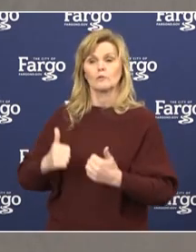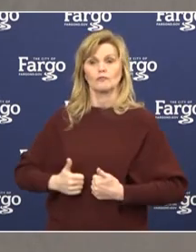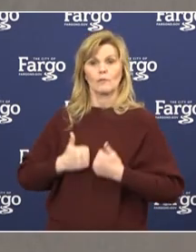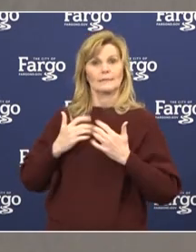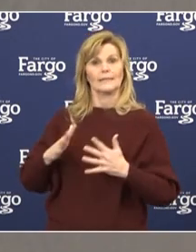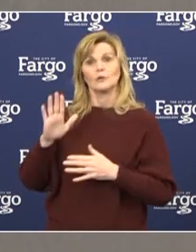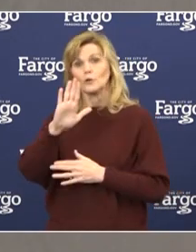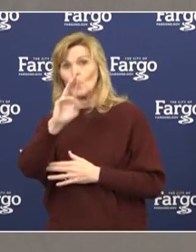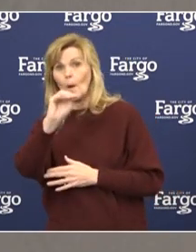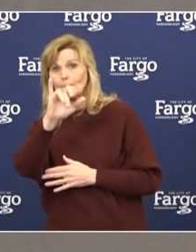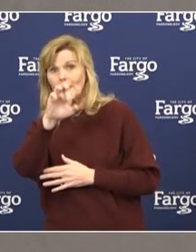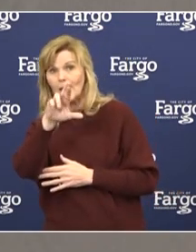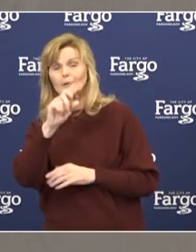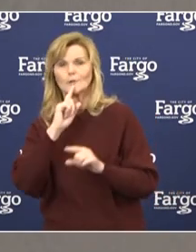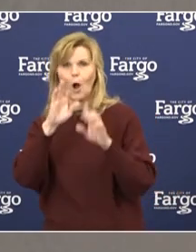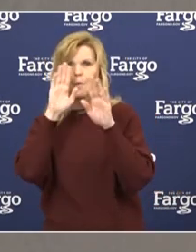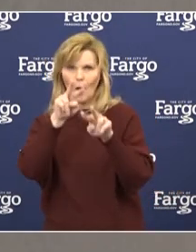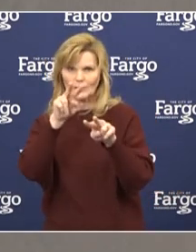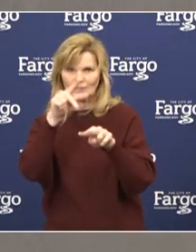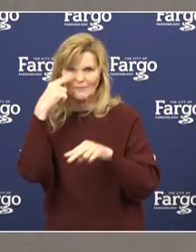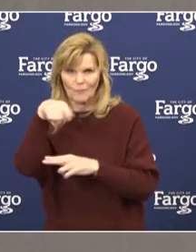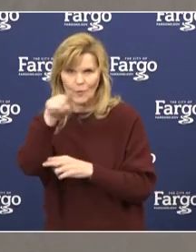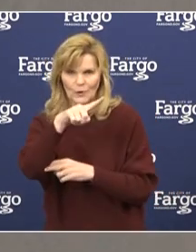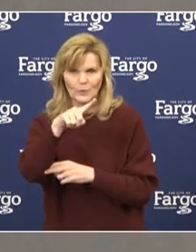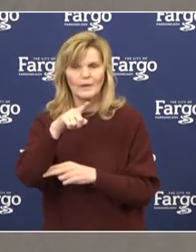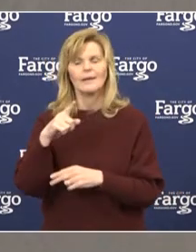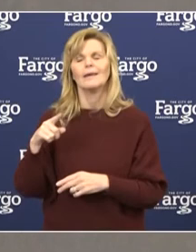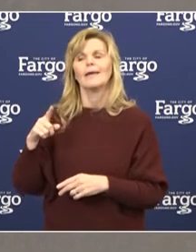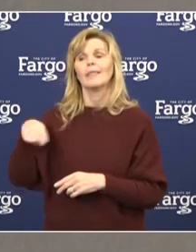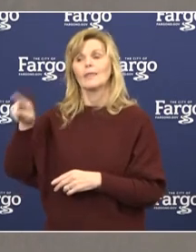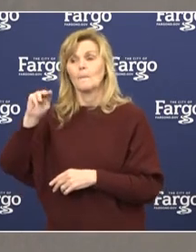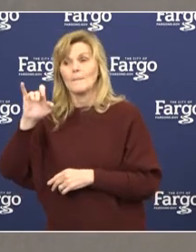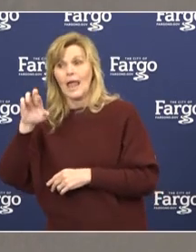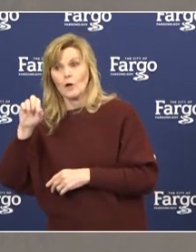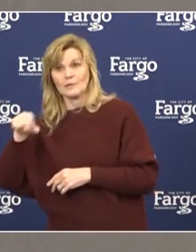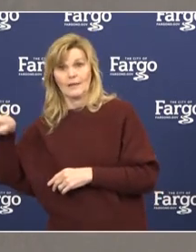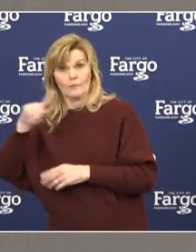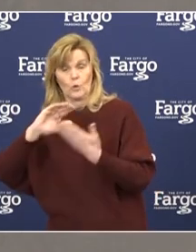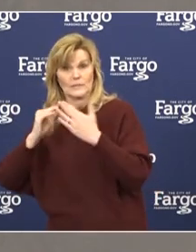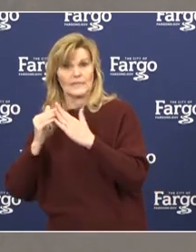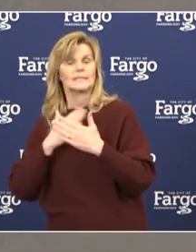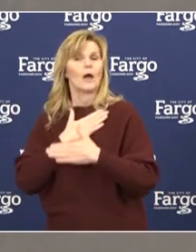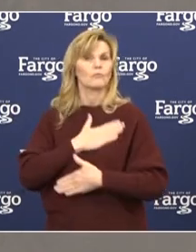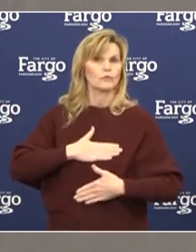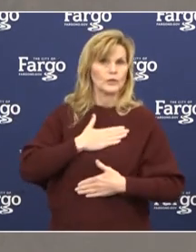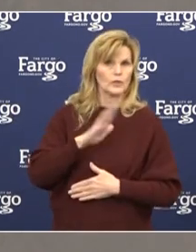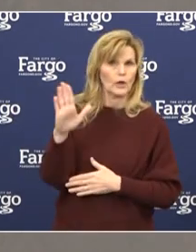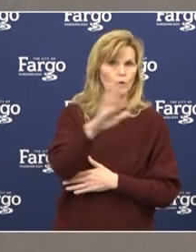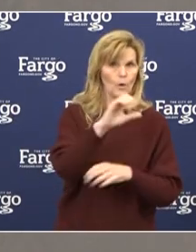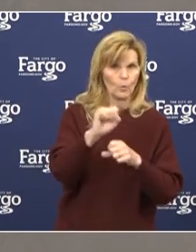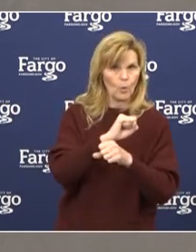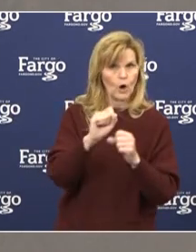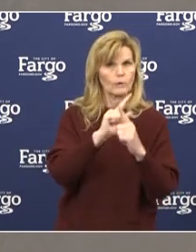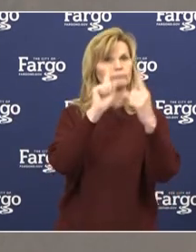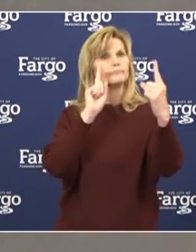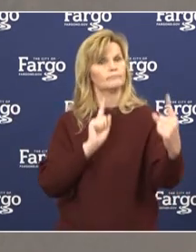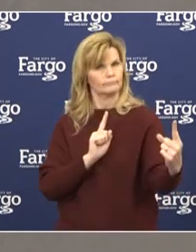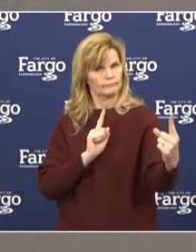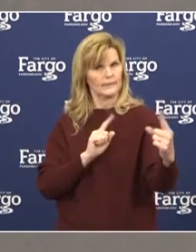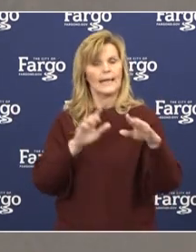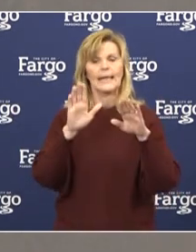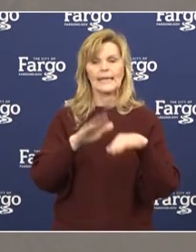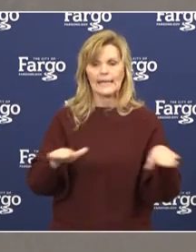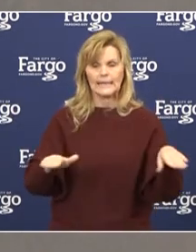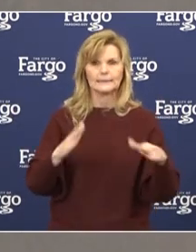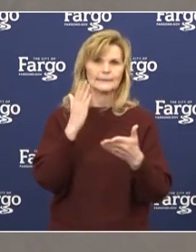for you. They do appreciate the fact that the folks within those cities are following the social distancing rules. Kids have